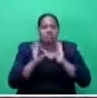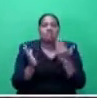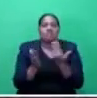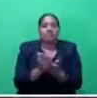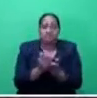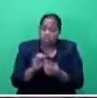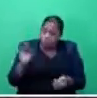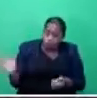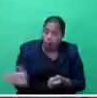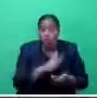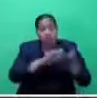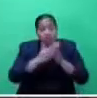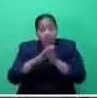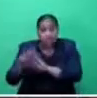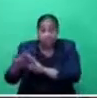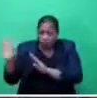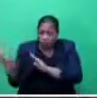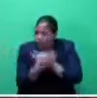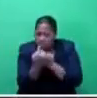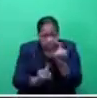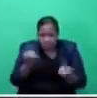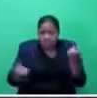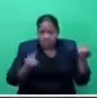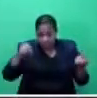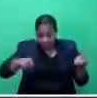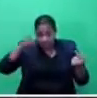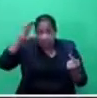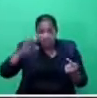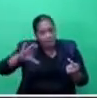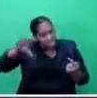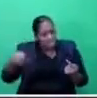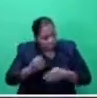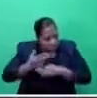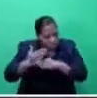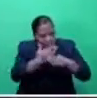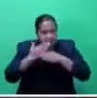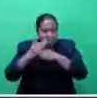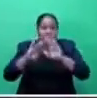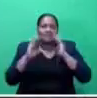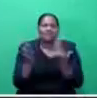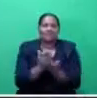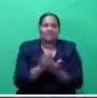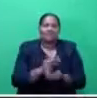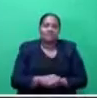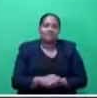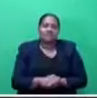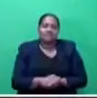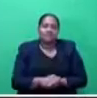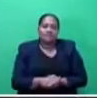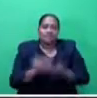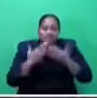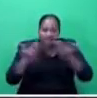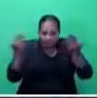community, every individual in this country must act together. Thank you, Mr. Speaker, sir. Thank you, Speaker, sir.